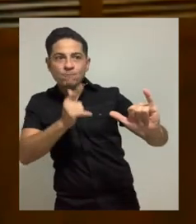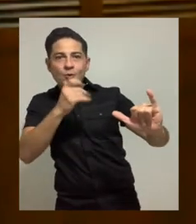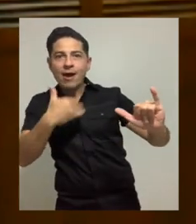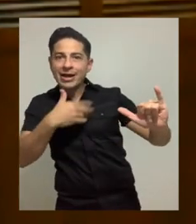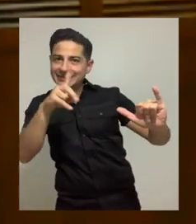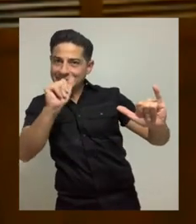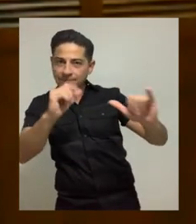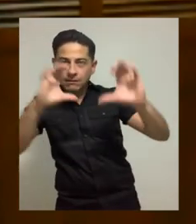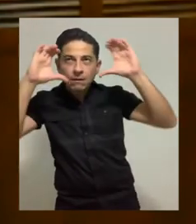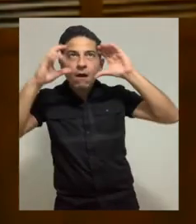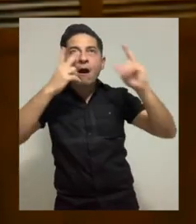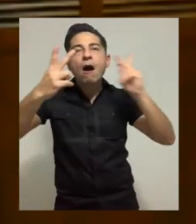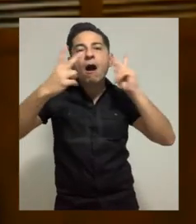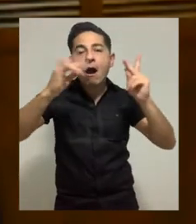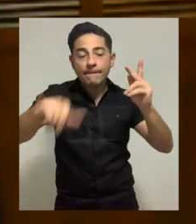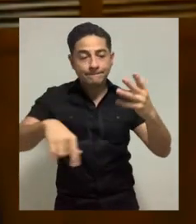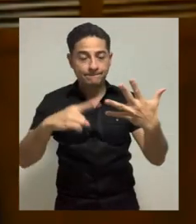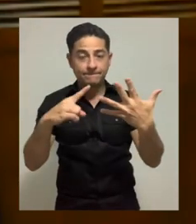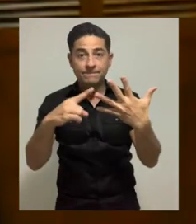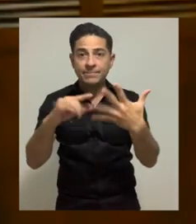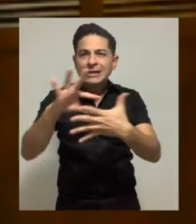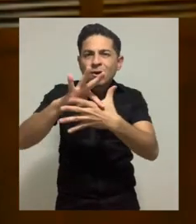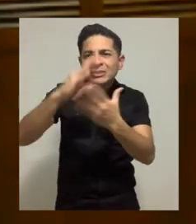users in virtual environments.